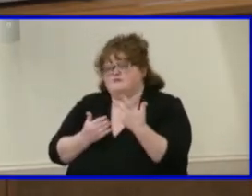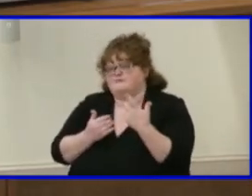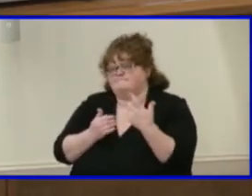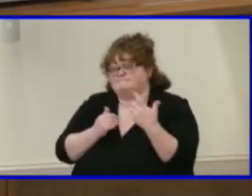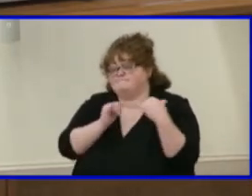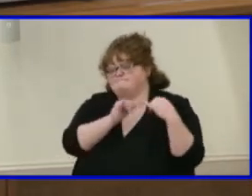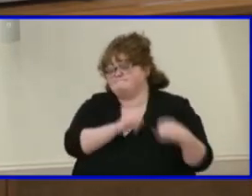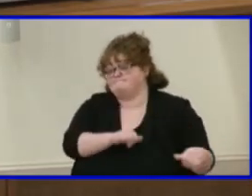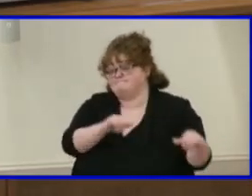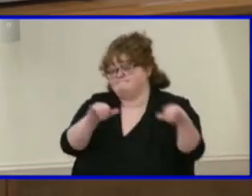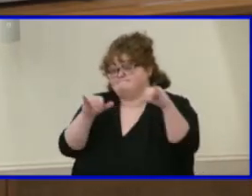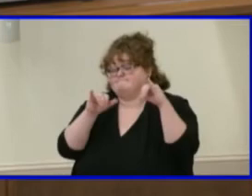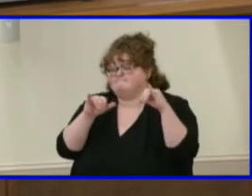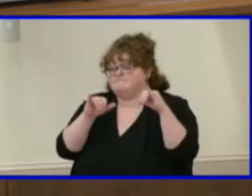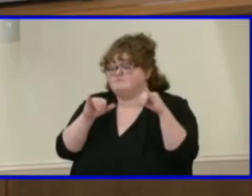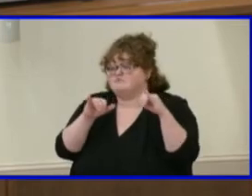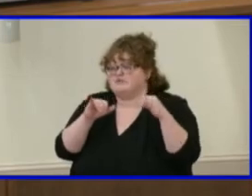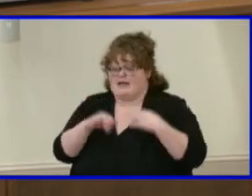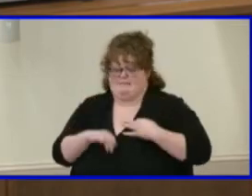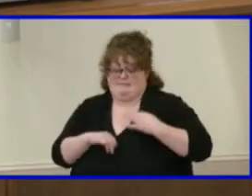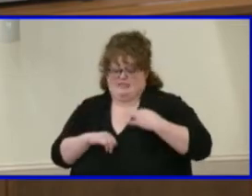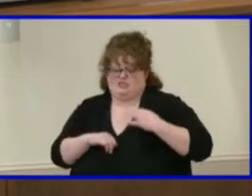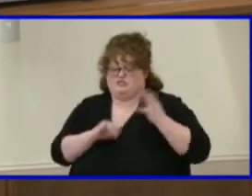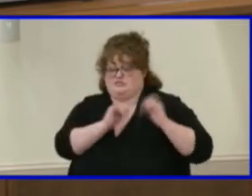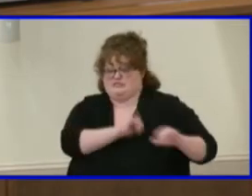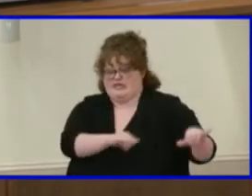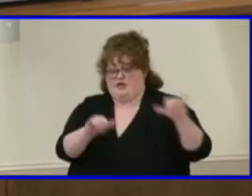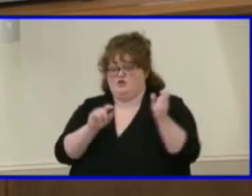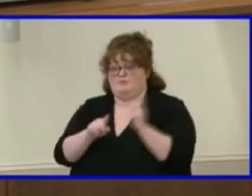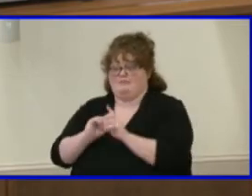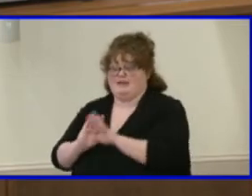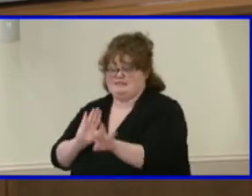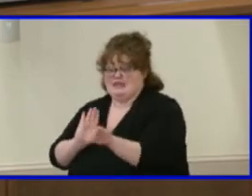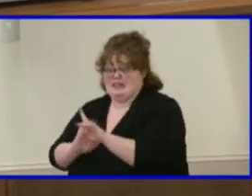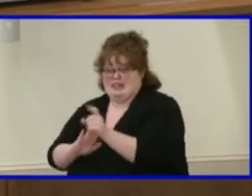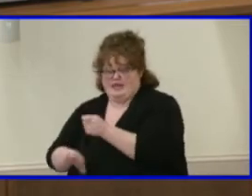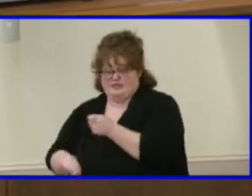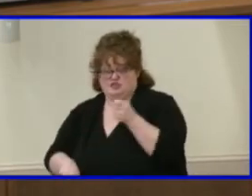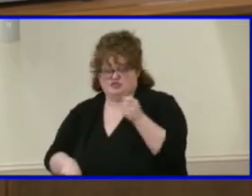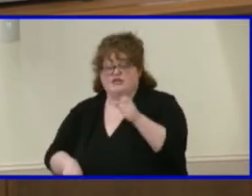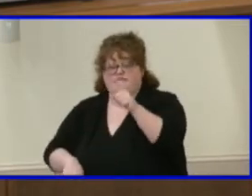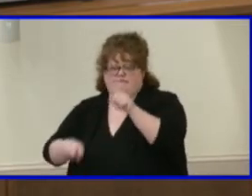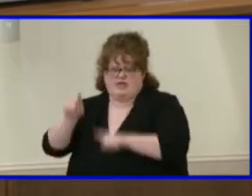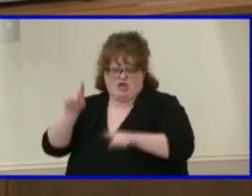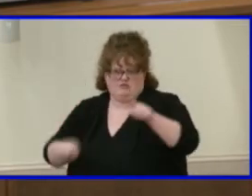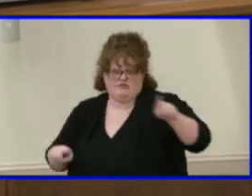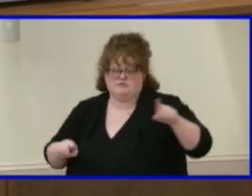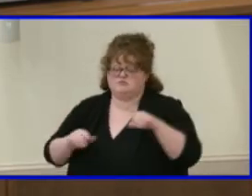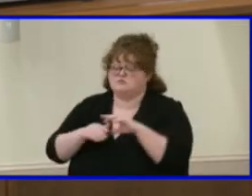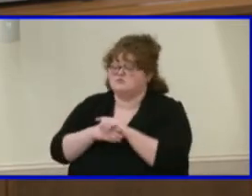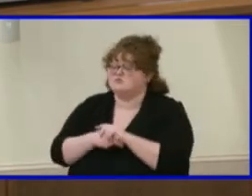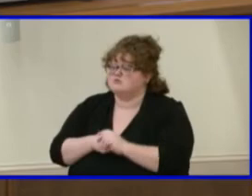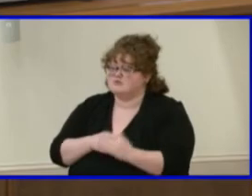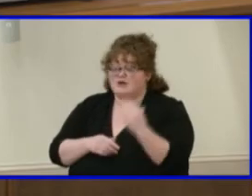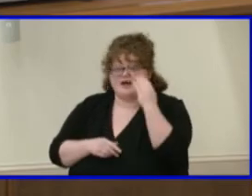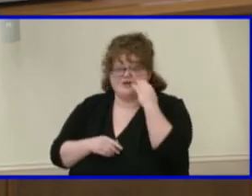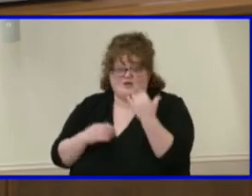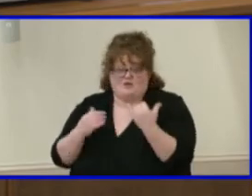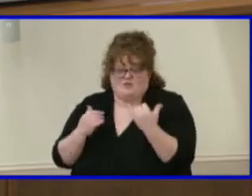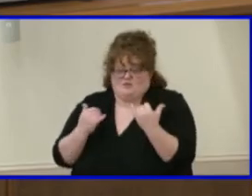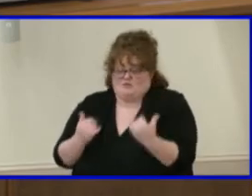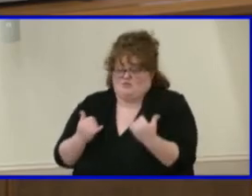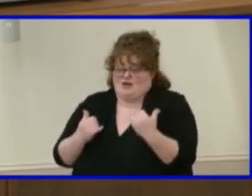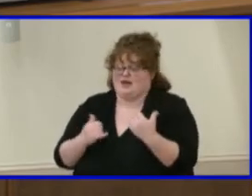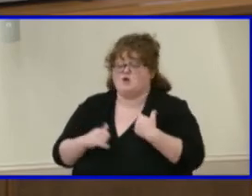the selection that might vary a little bit. Yeah. So, um, I know that as part of this diversity subcommittee that we